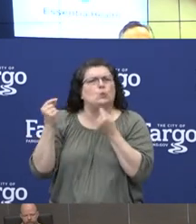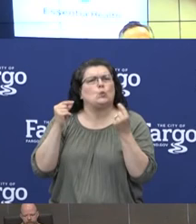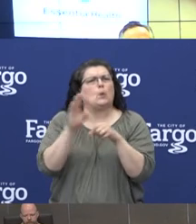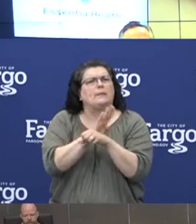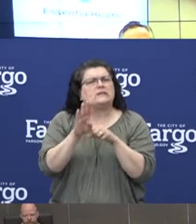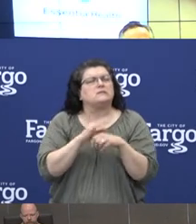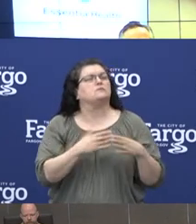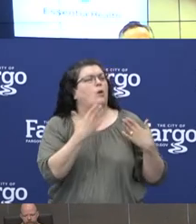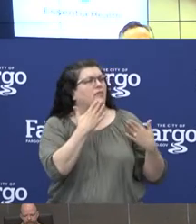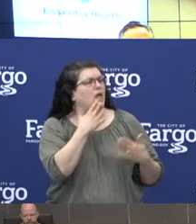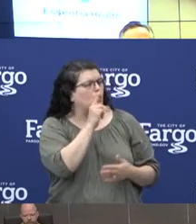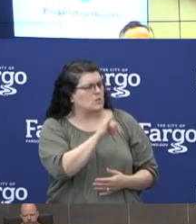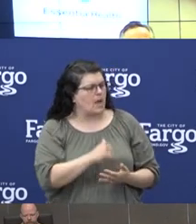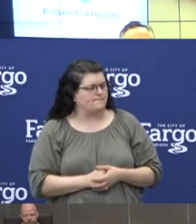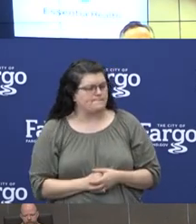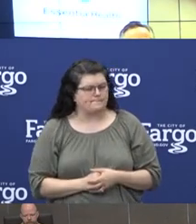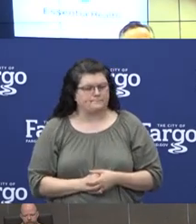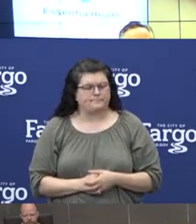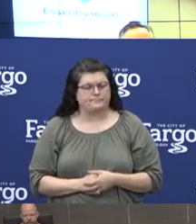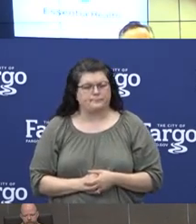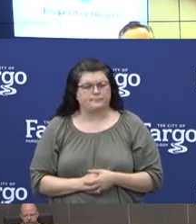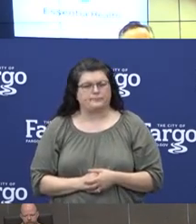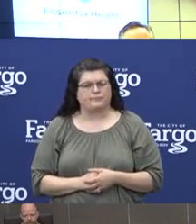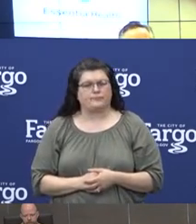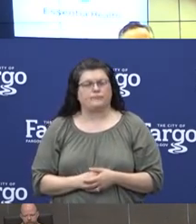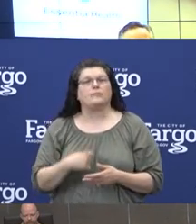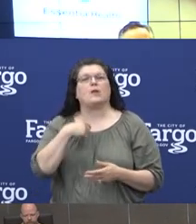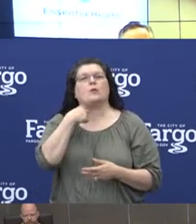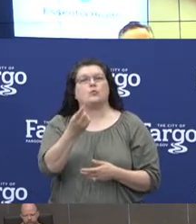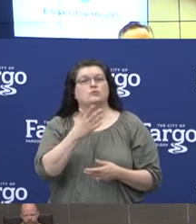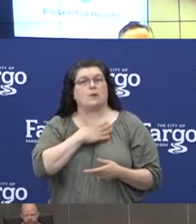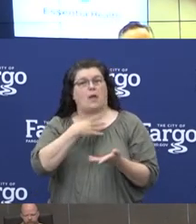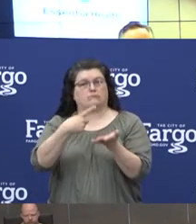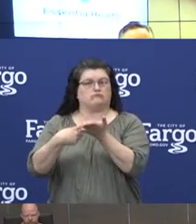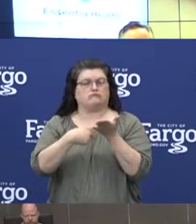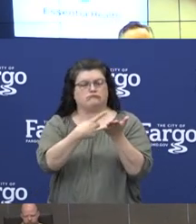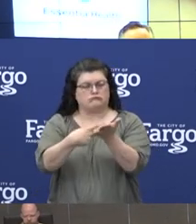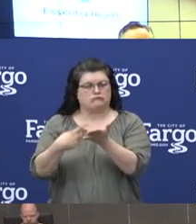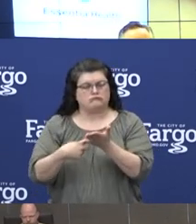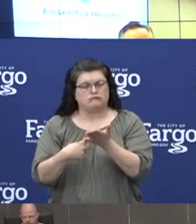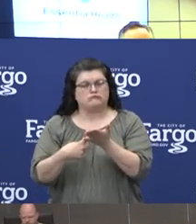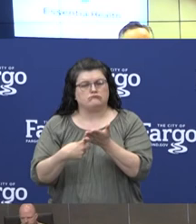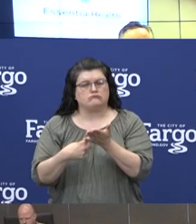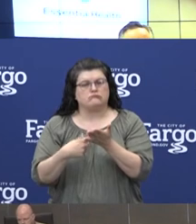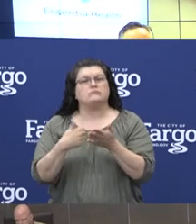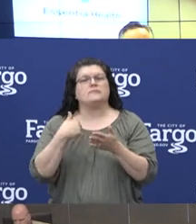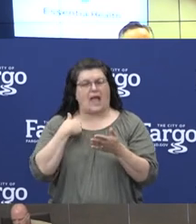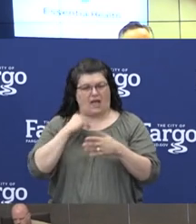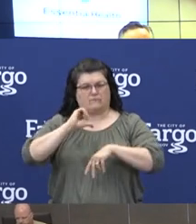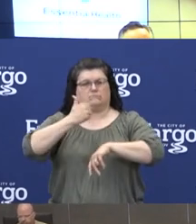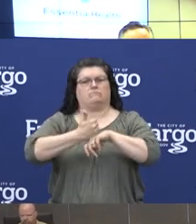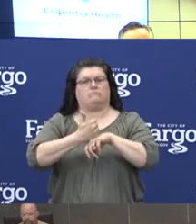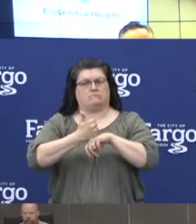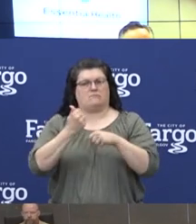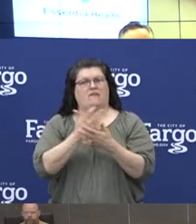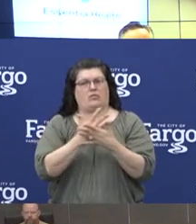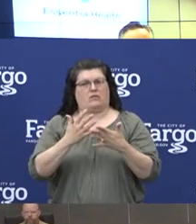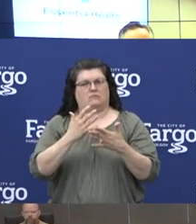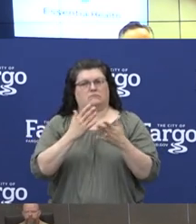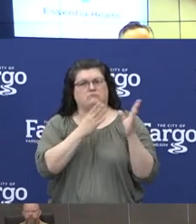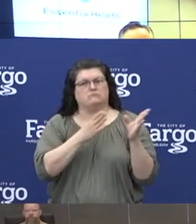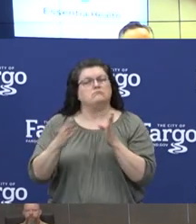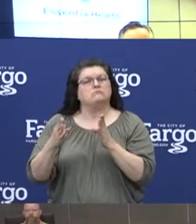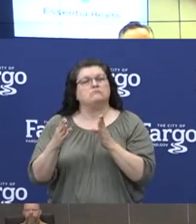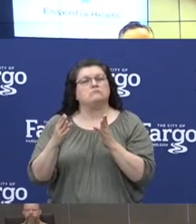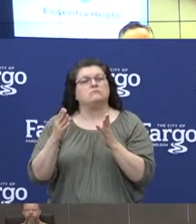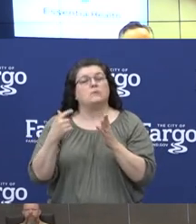Thank you, Ty. As I said in my talk, there are protocols in place. We